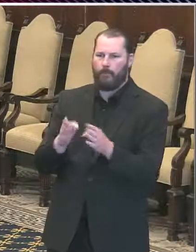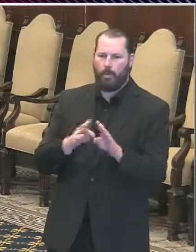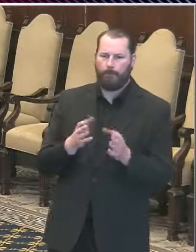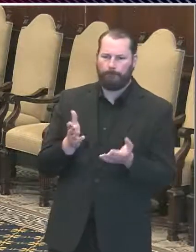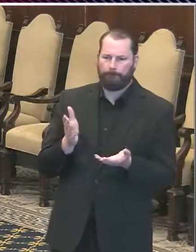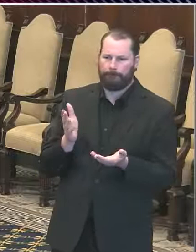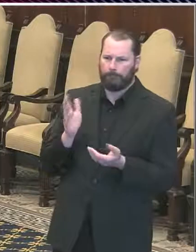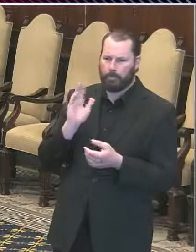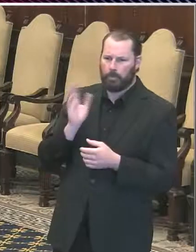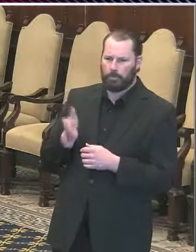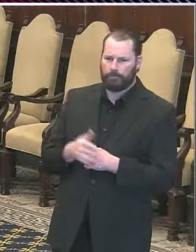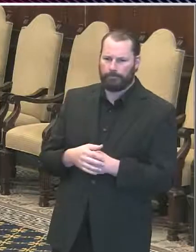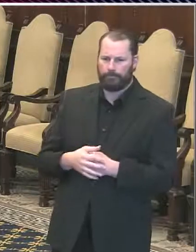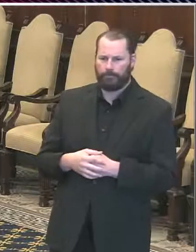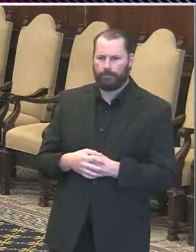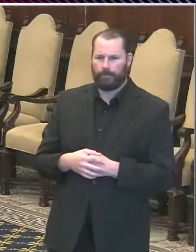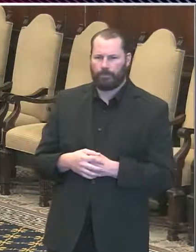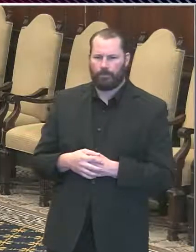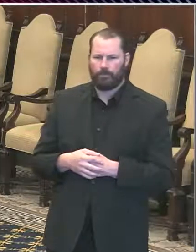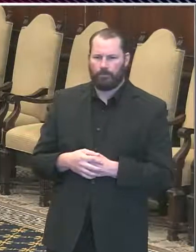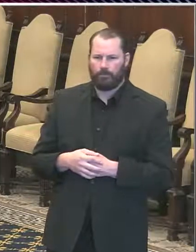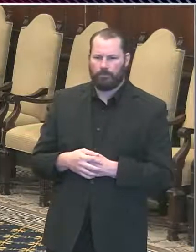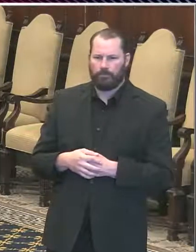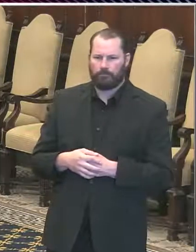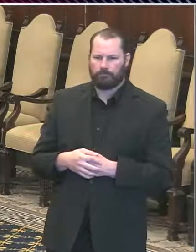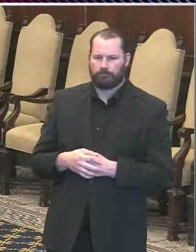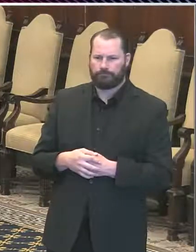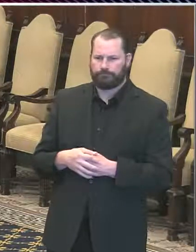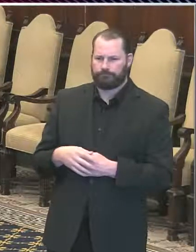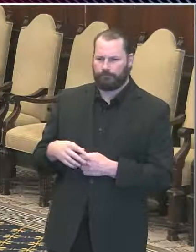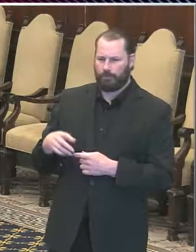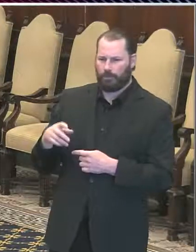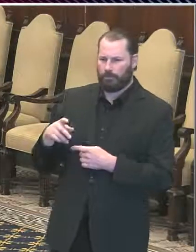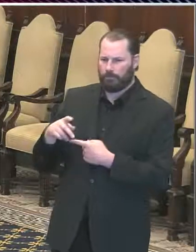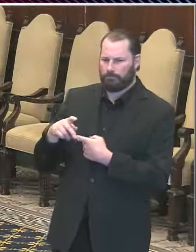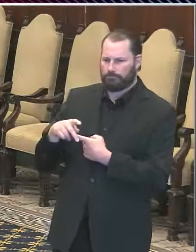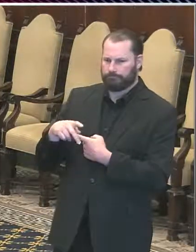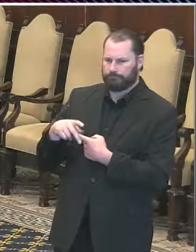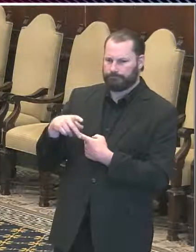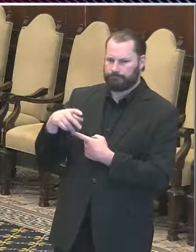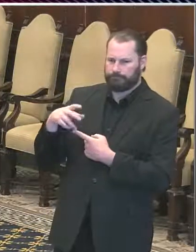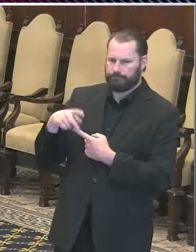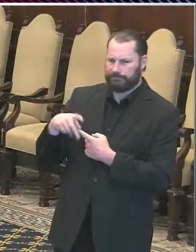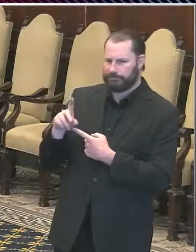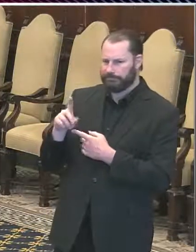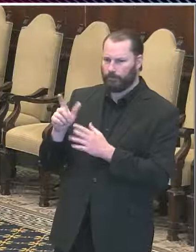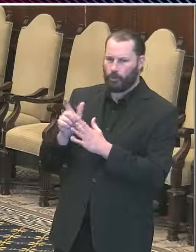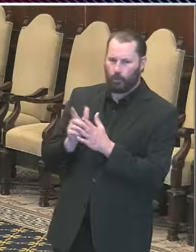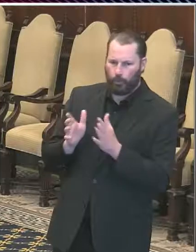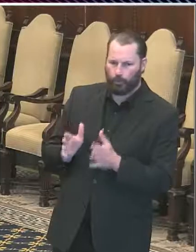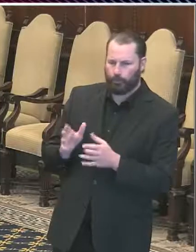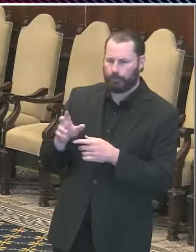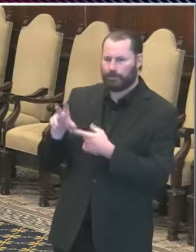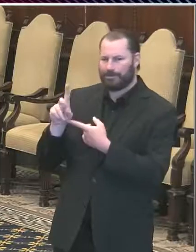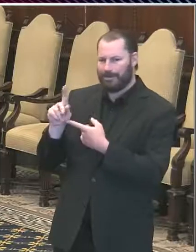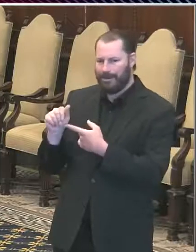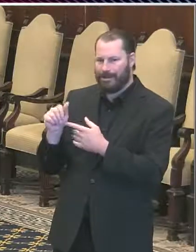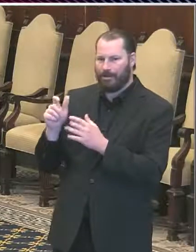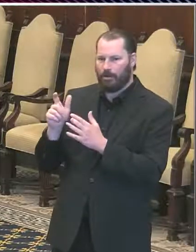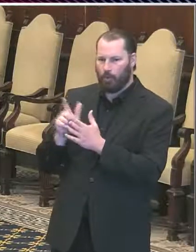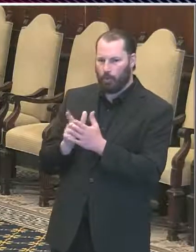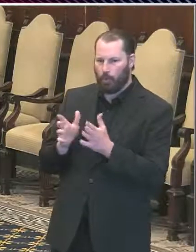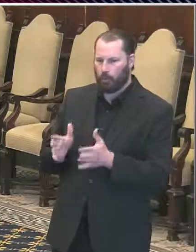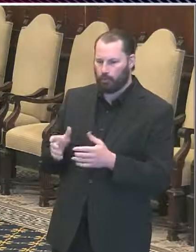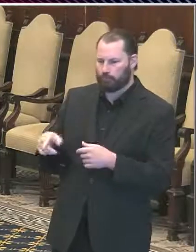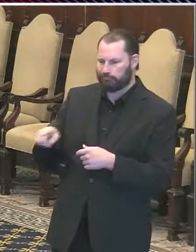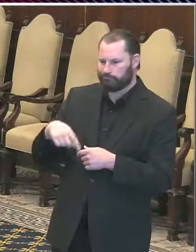the public defenders and district attorney's office have worked together to bring petitions before the